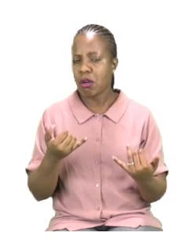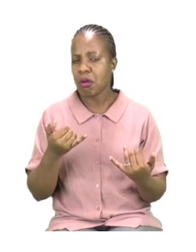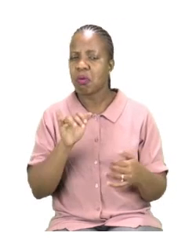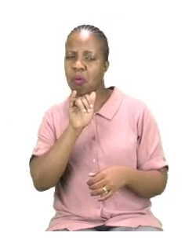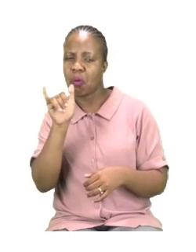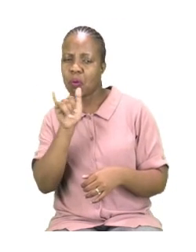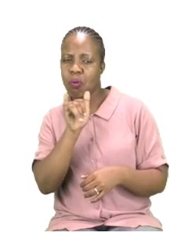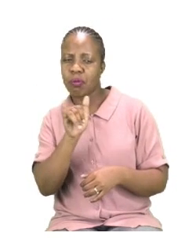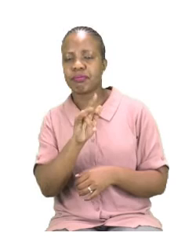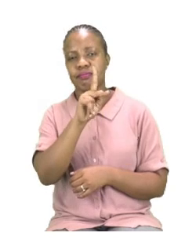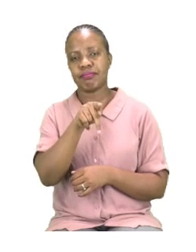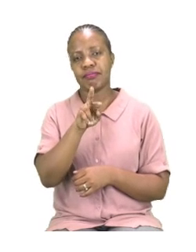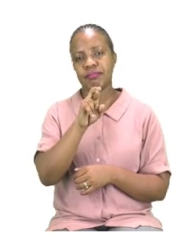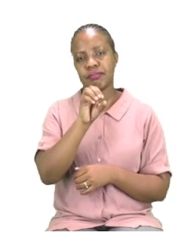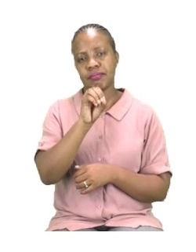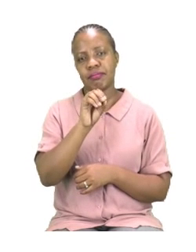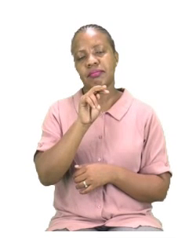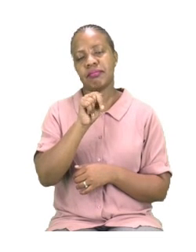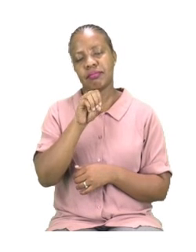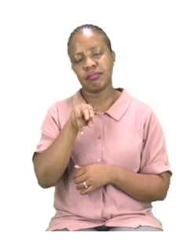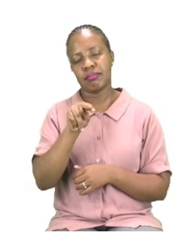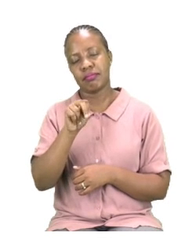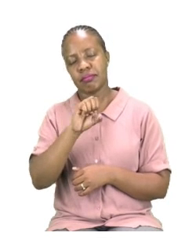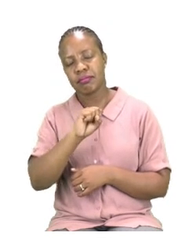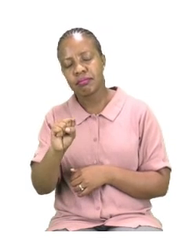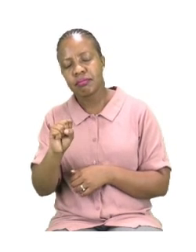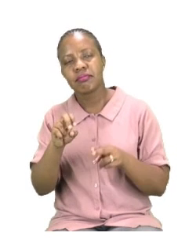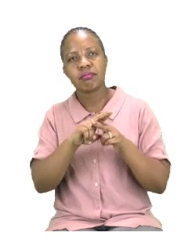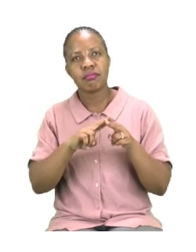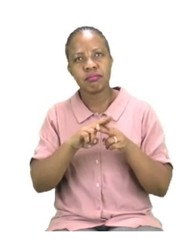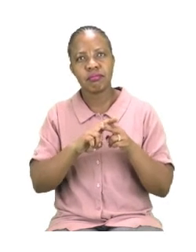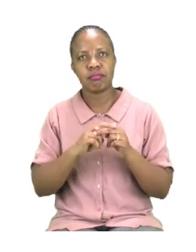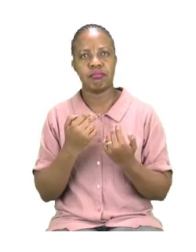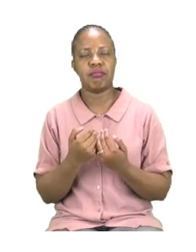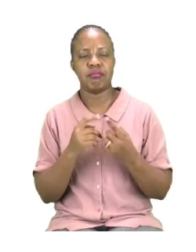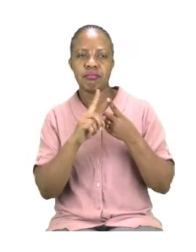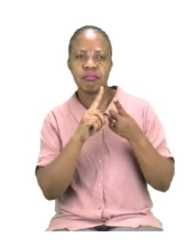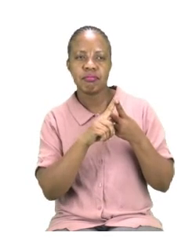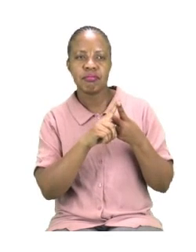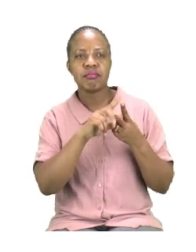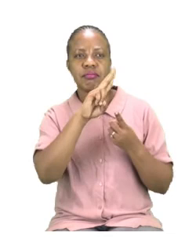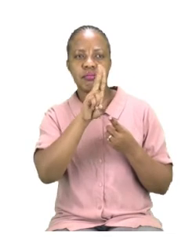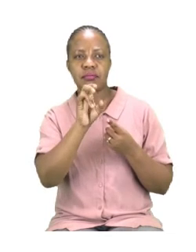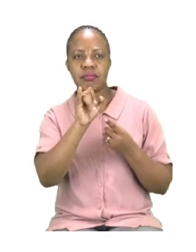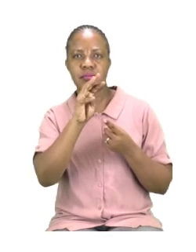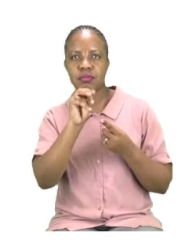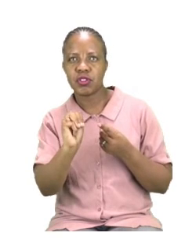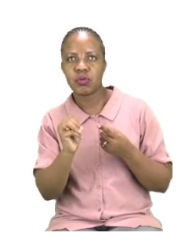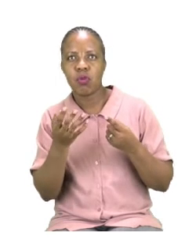or he. Let's try and use the word he to replace my father.